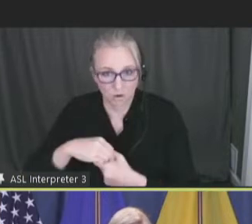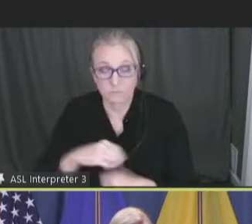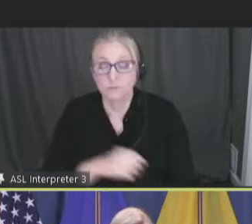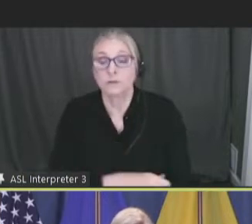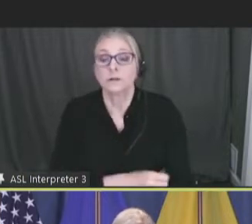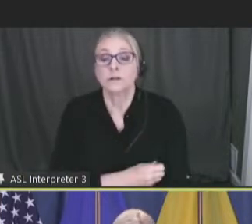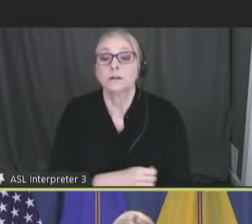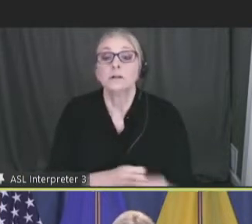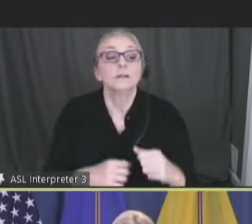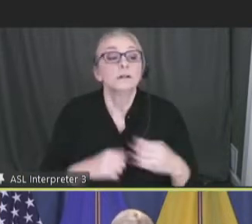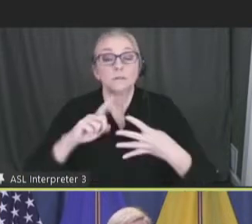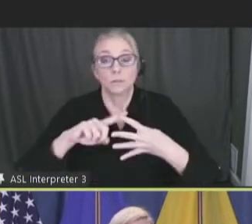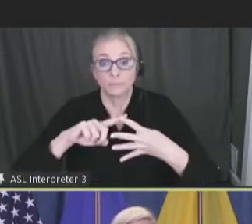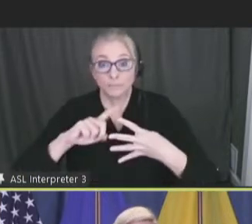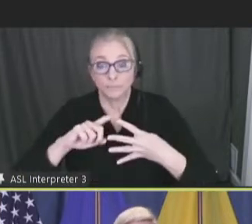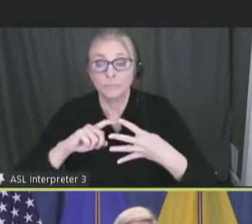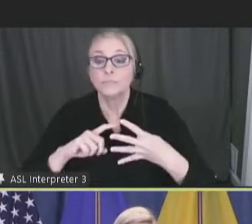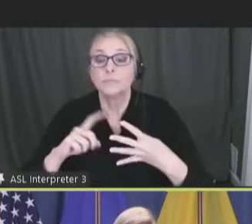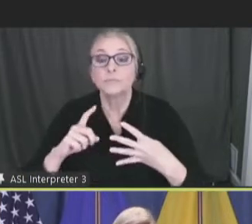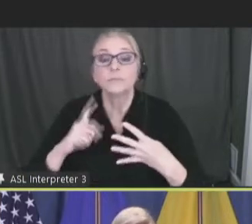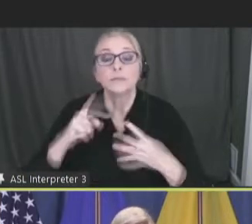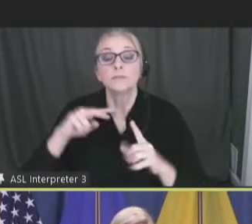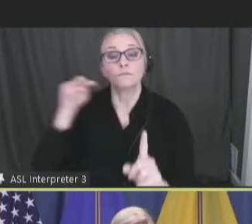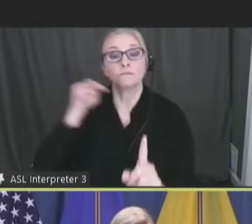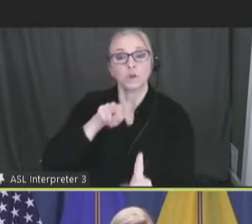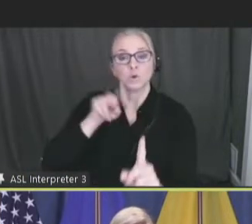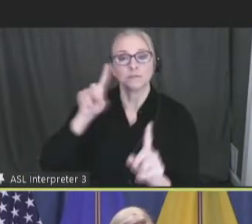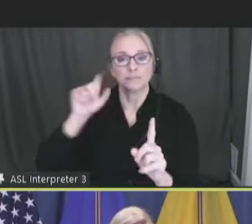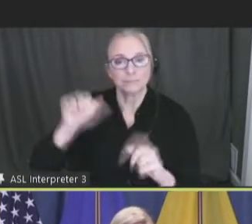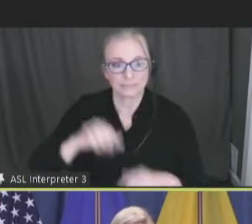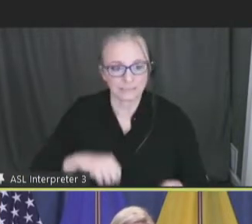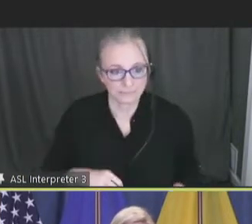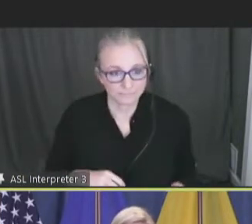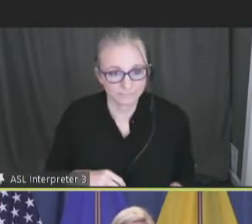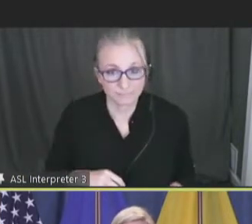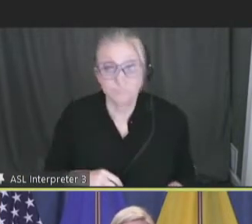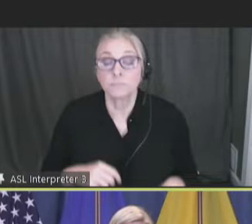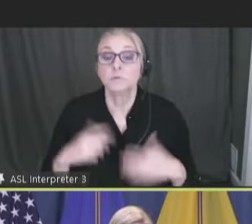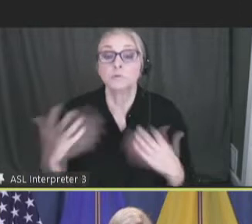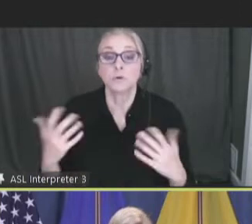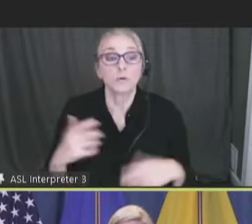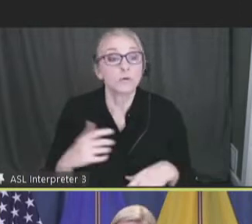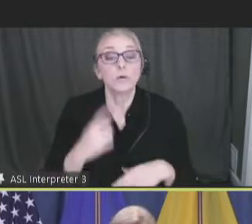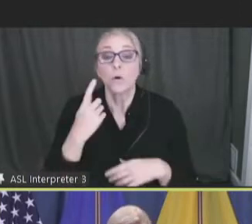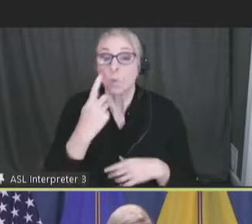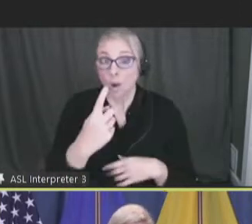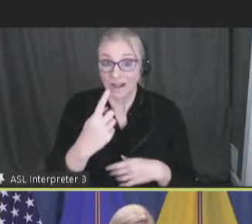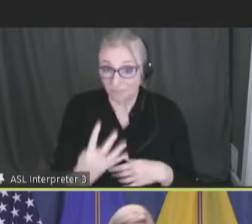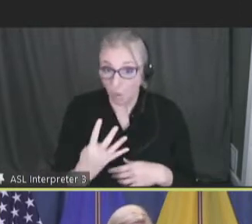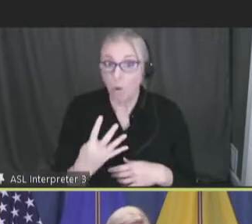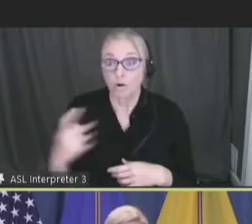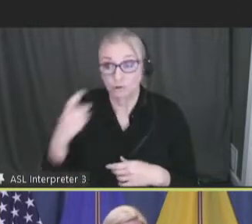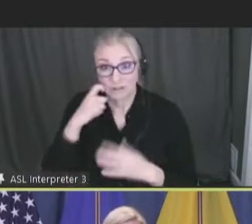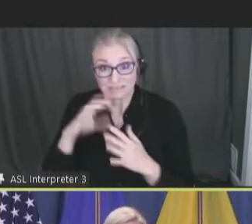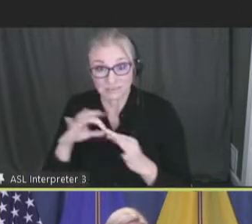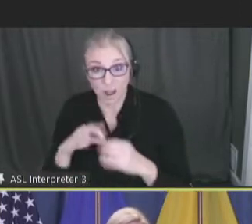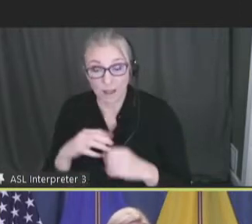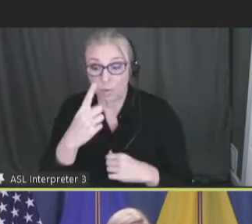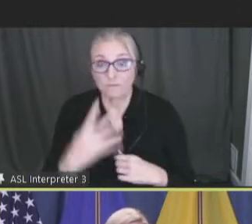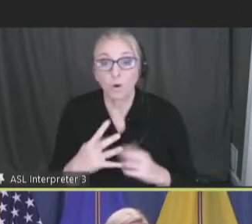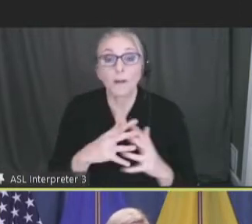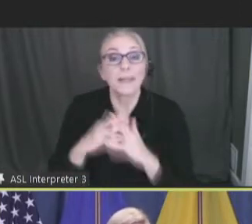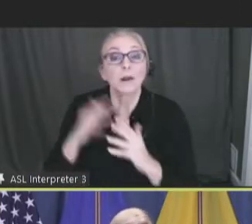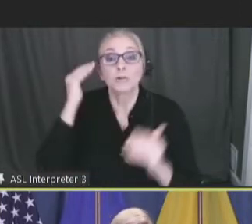So, let's start with views of disability. So, one in four, again, as was just described, American